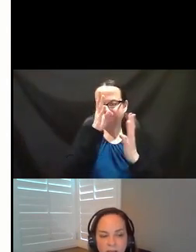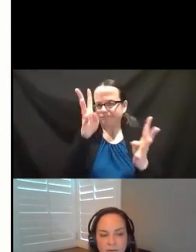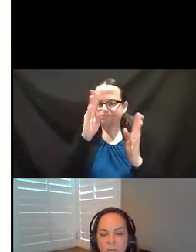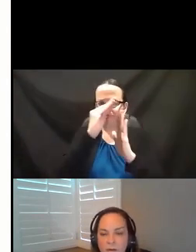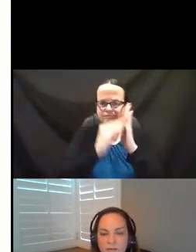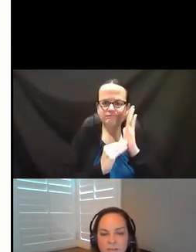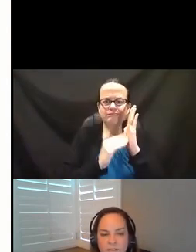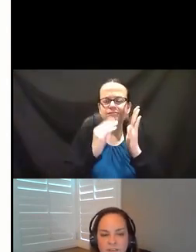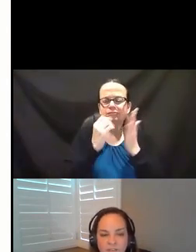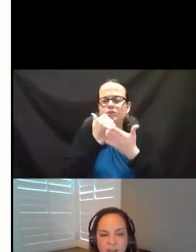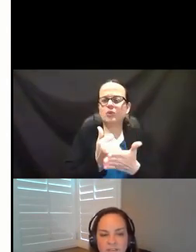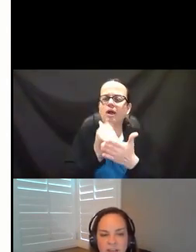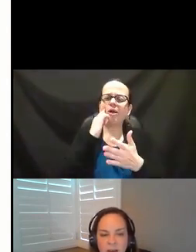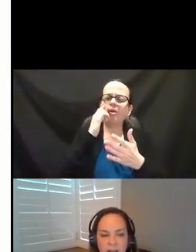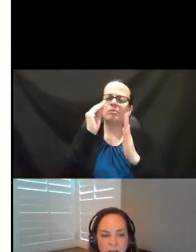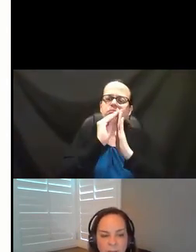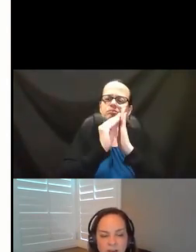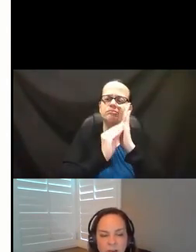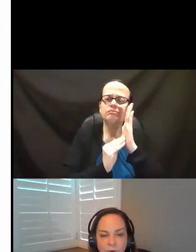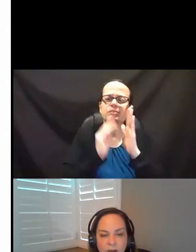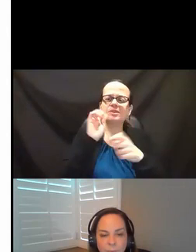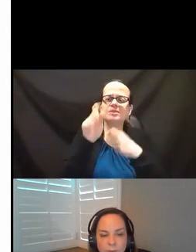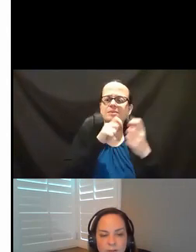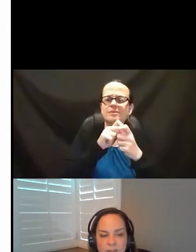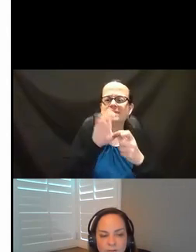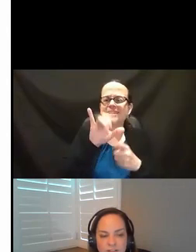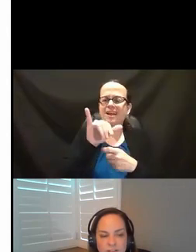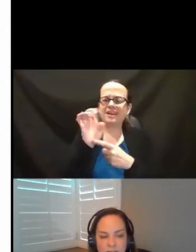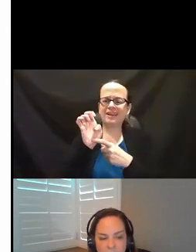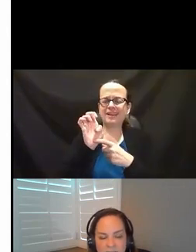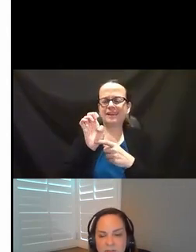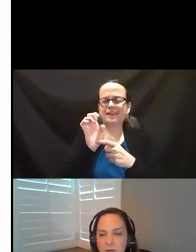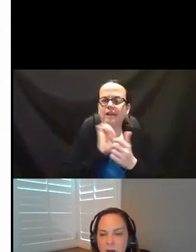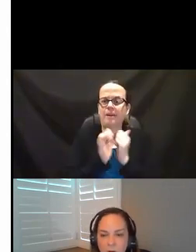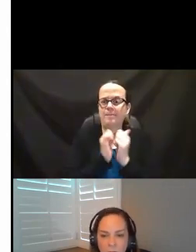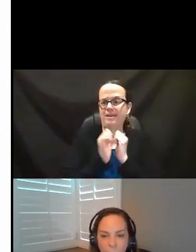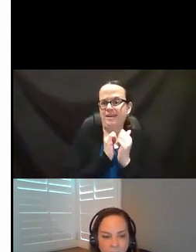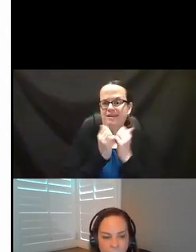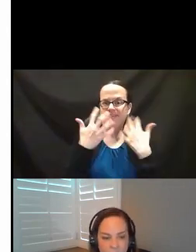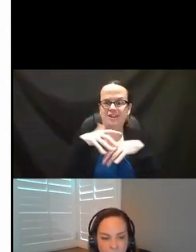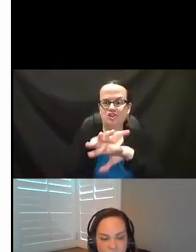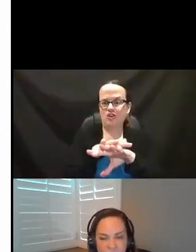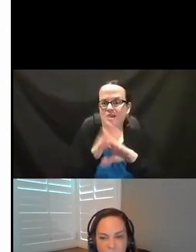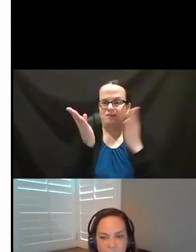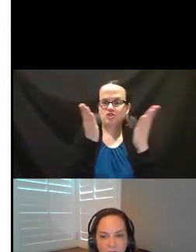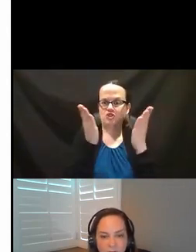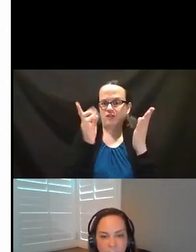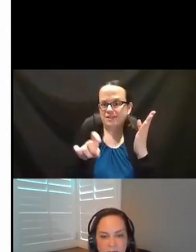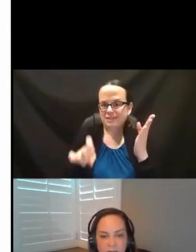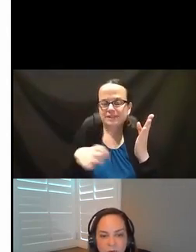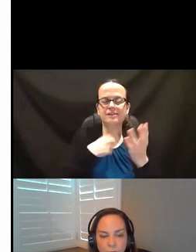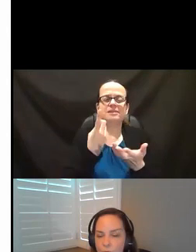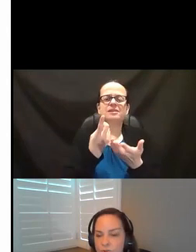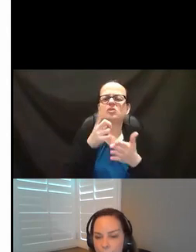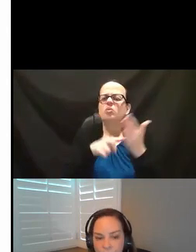outline the specific CIE, Competitive Integrated Employment Service needs, what kind of resources we think are going to